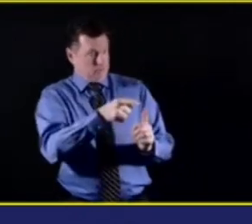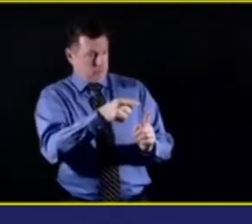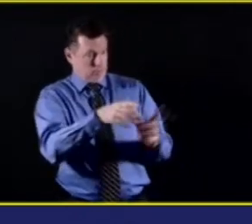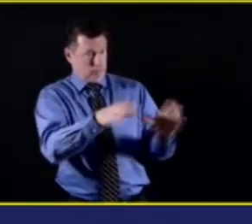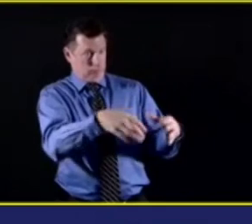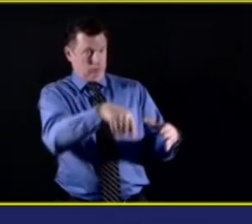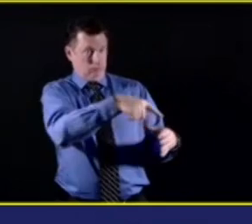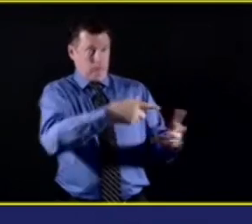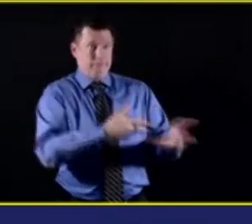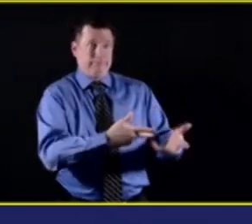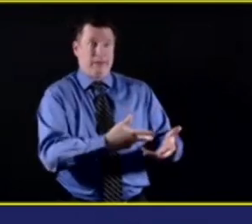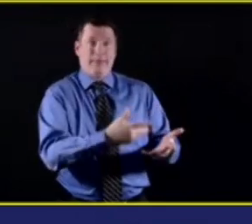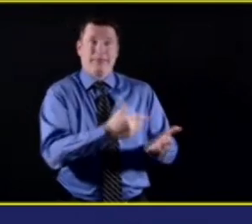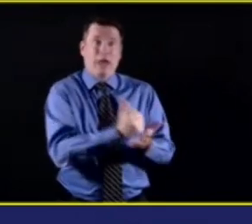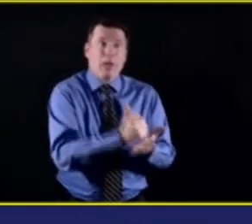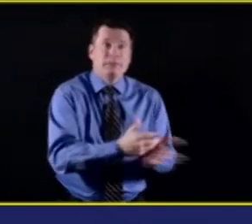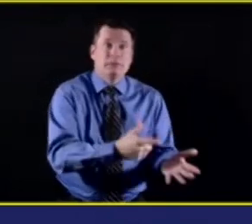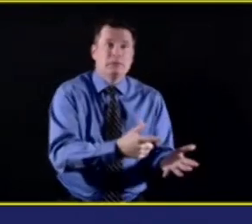information